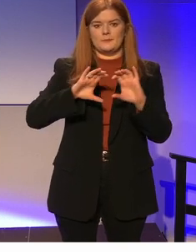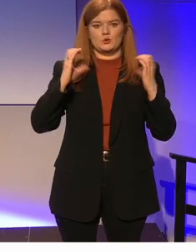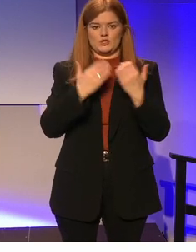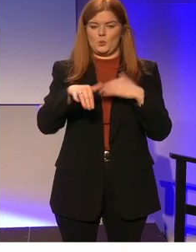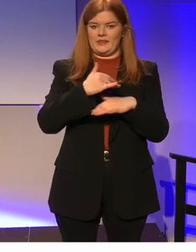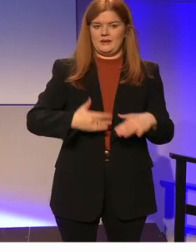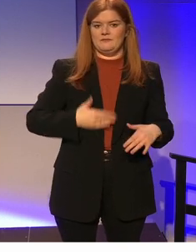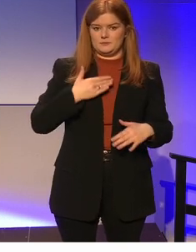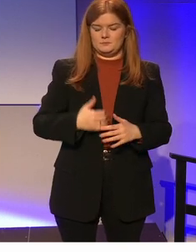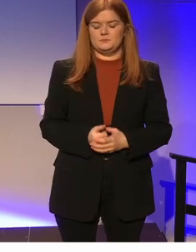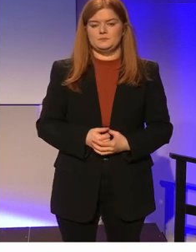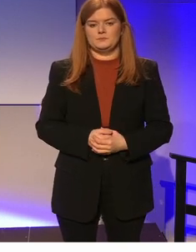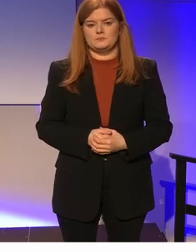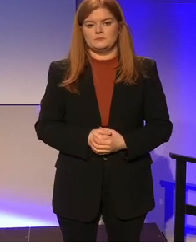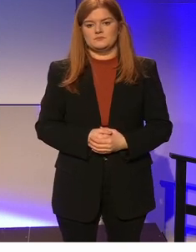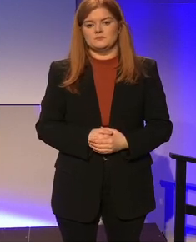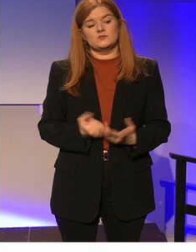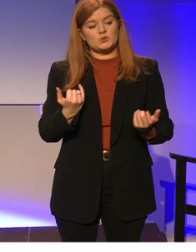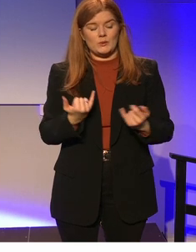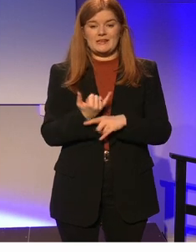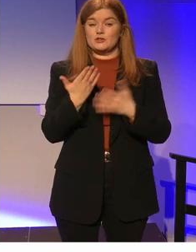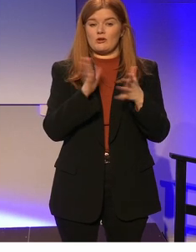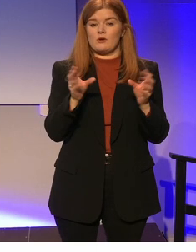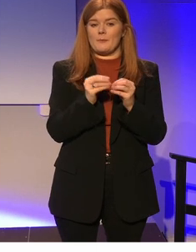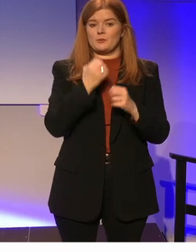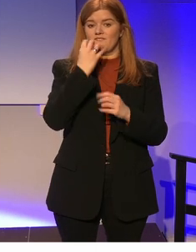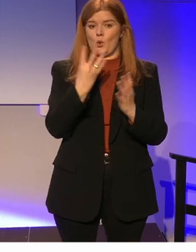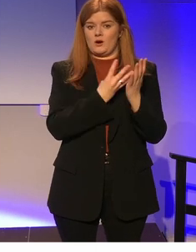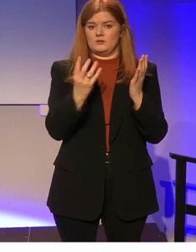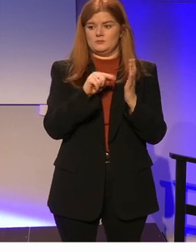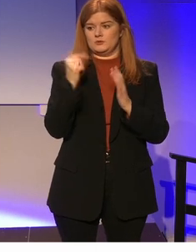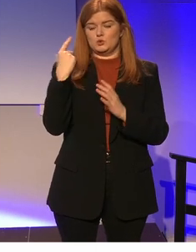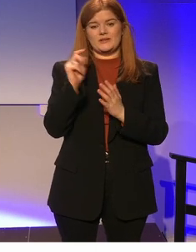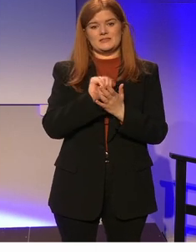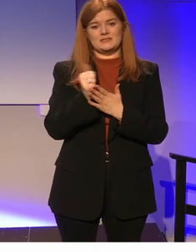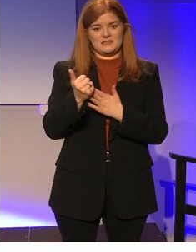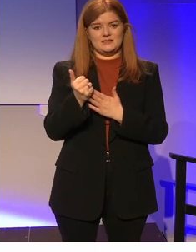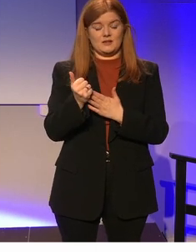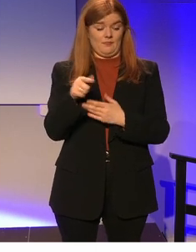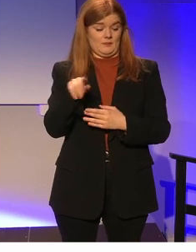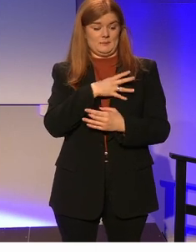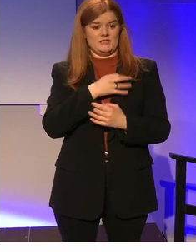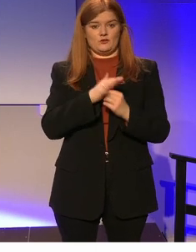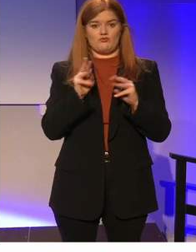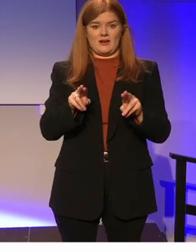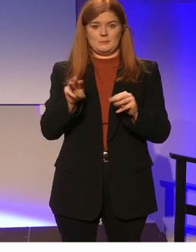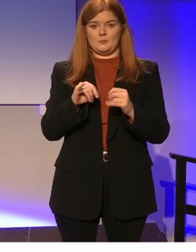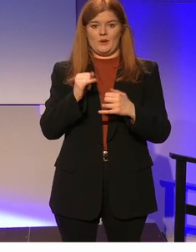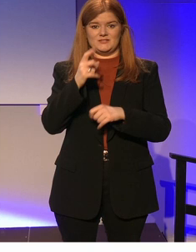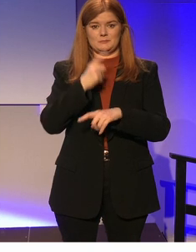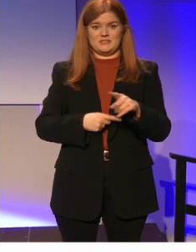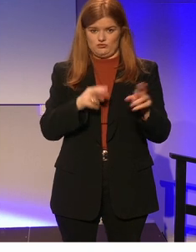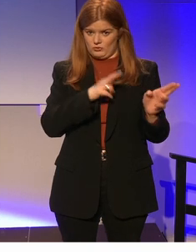in which they live. So in general comment number four in 2016, the Committee on the Rights of Persons with Disabilities